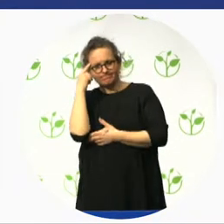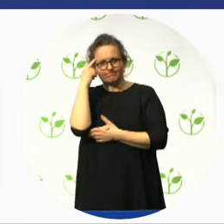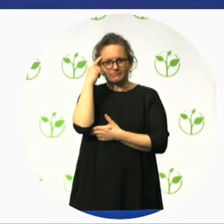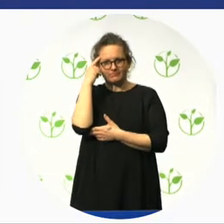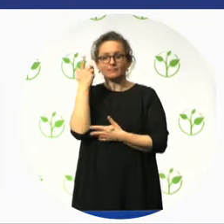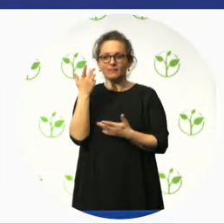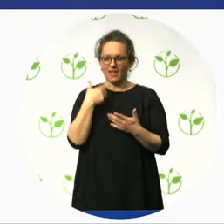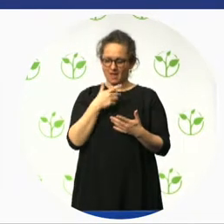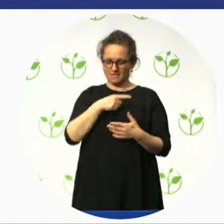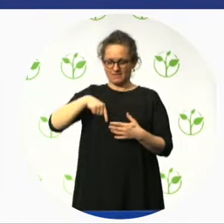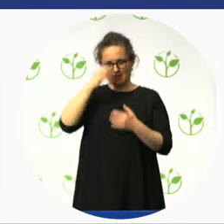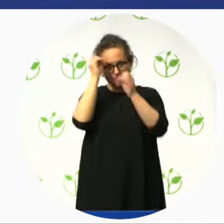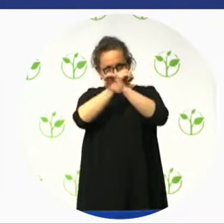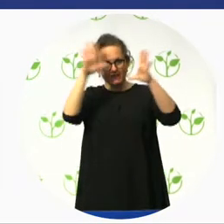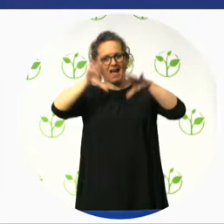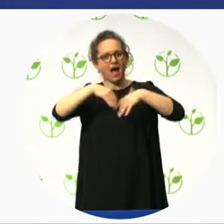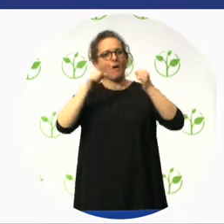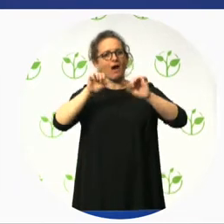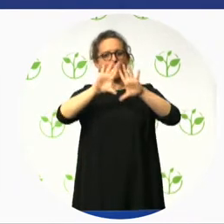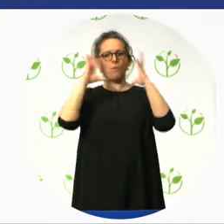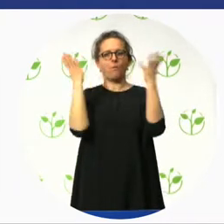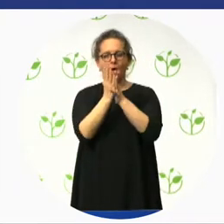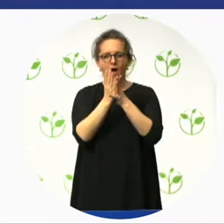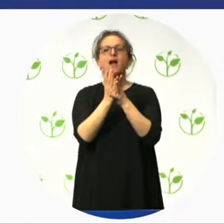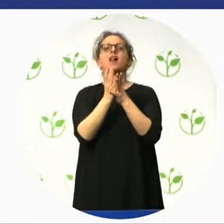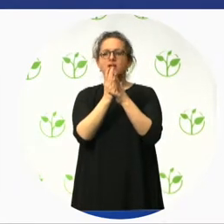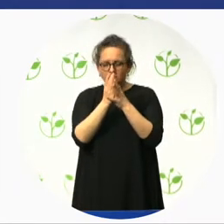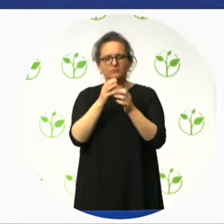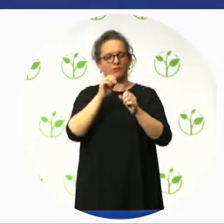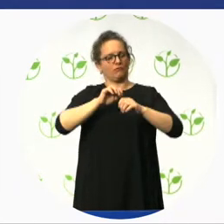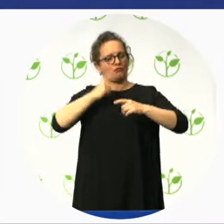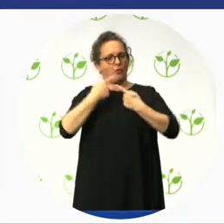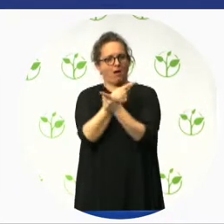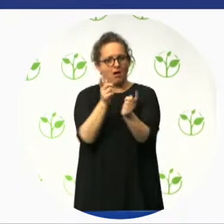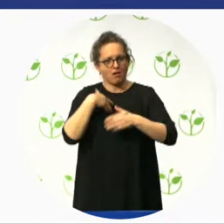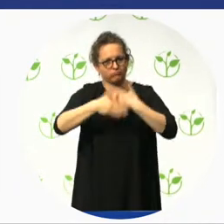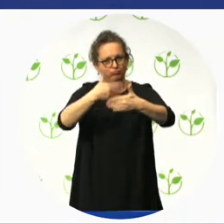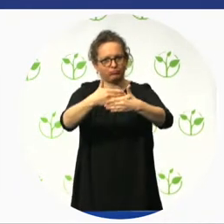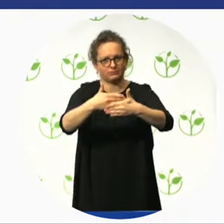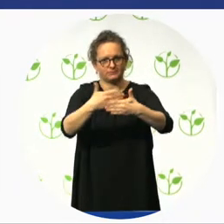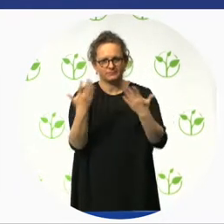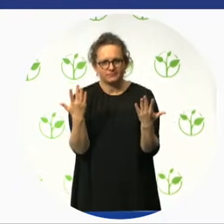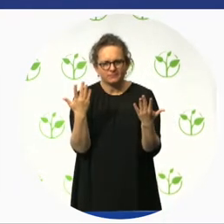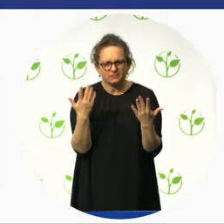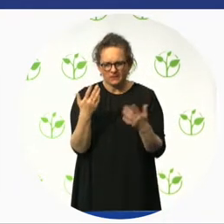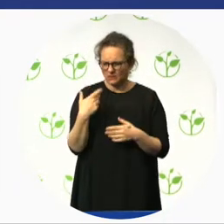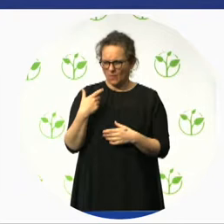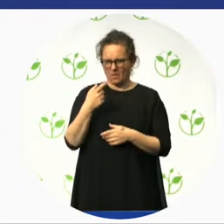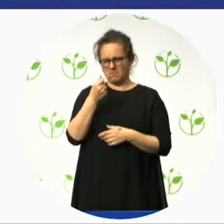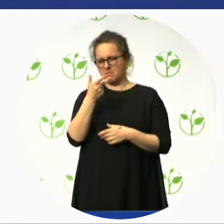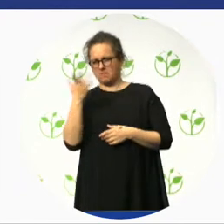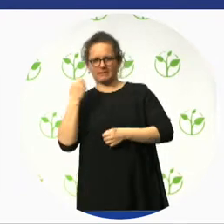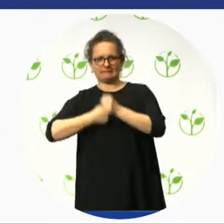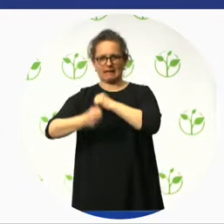So, with lots of transformational change in raising awareness and removing barriers, a few years ago, the foundation conducted a strategic review